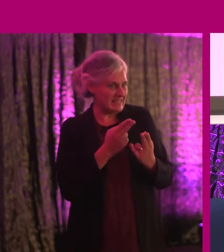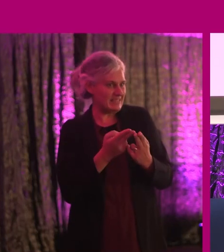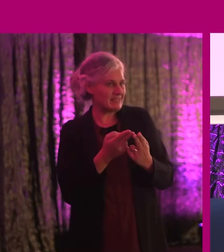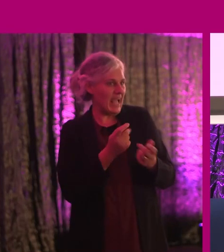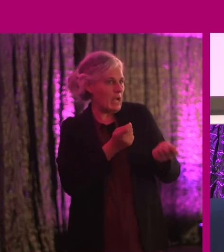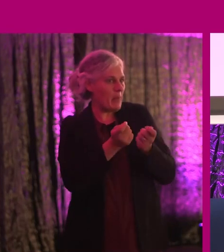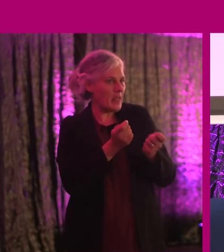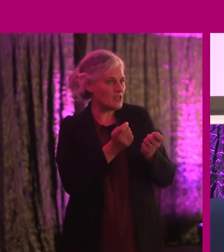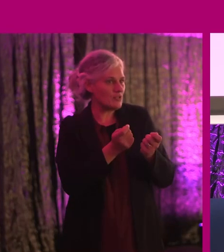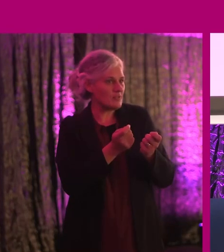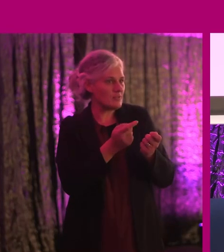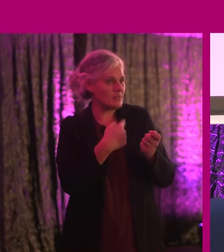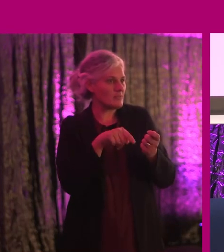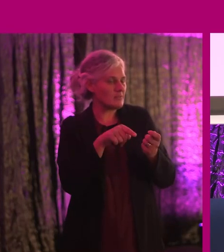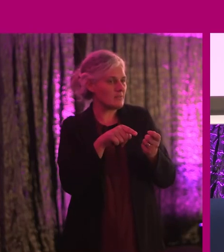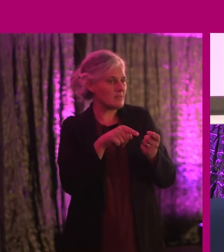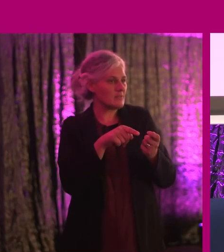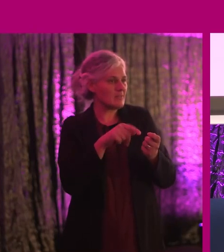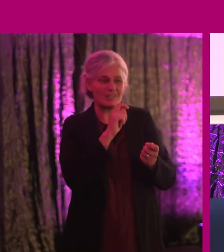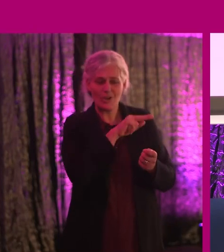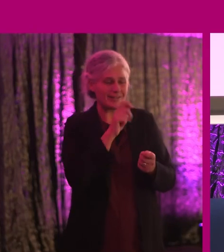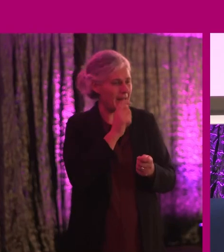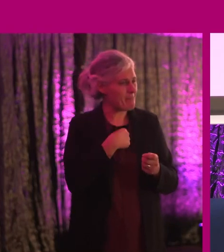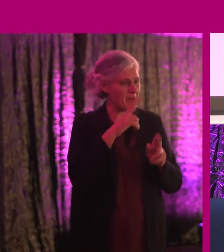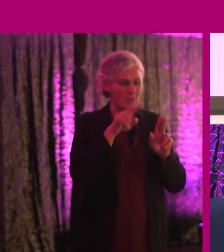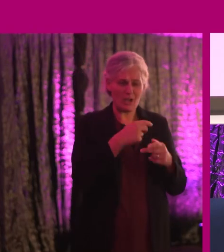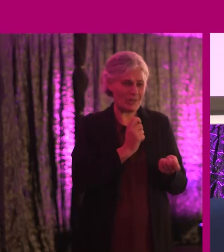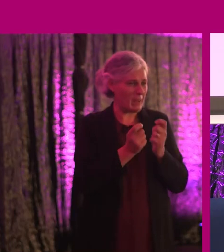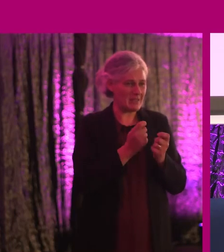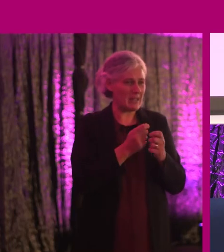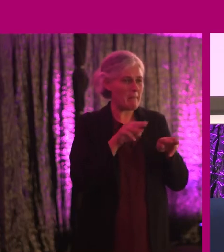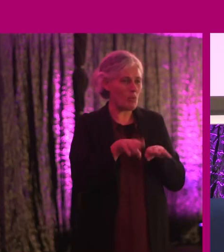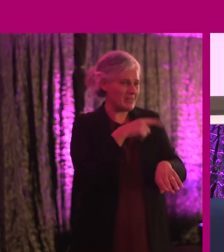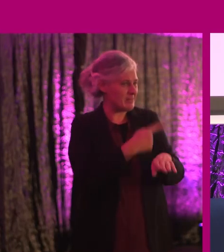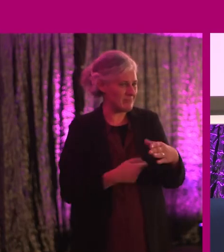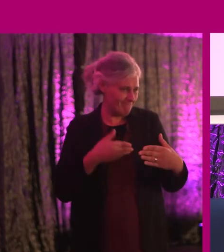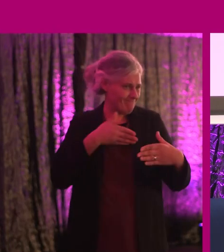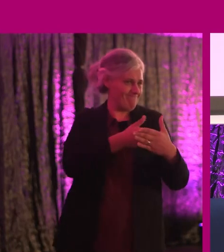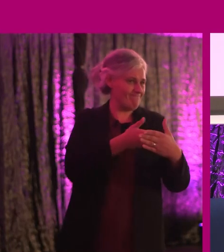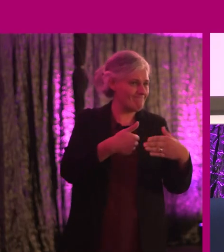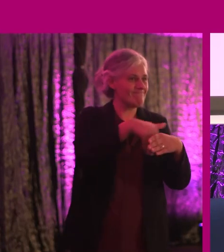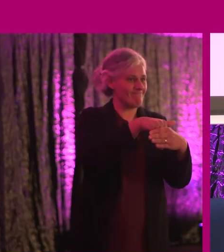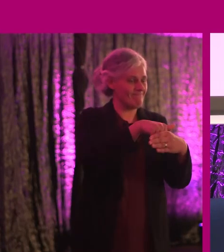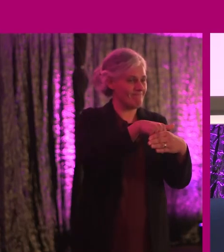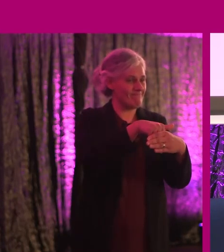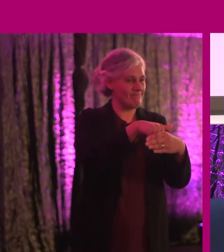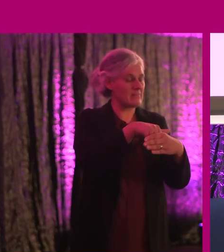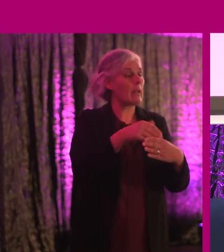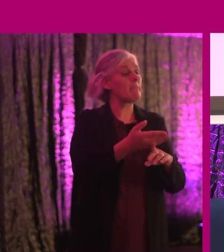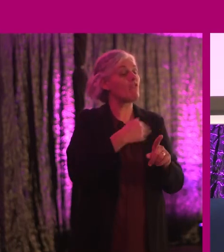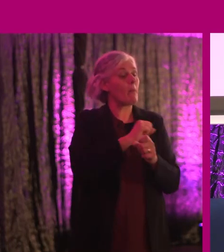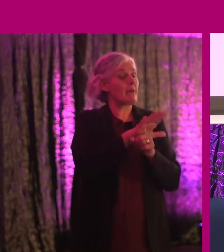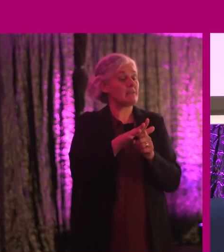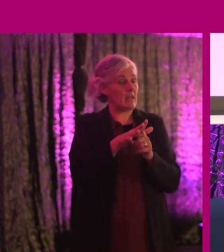And therefore, don't tell me we can't give accommodation for people with disabilities. And the best companies before the pandemic were